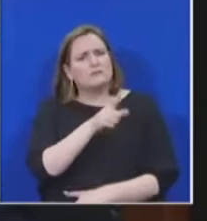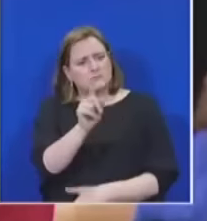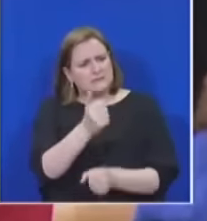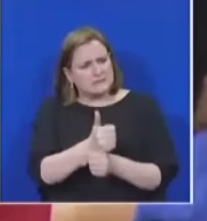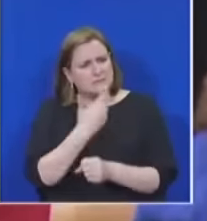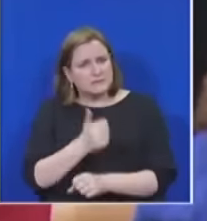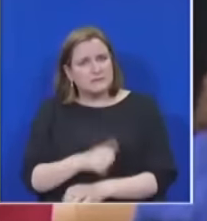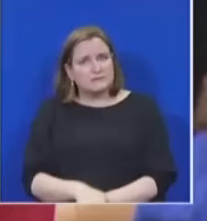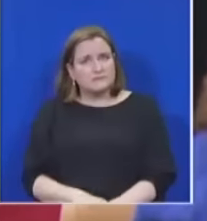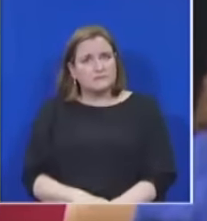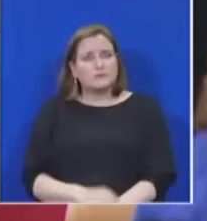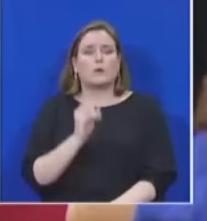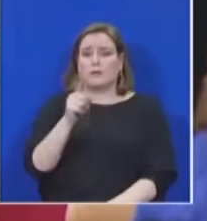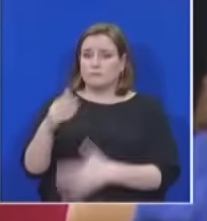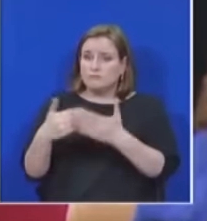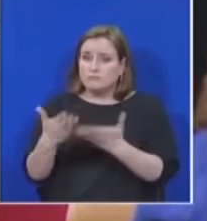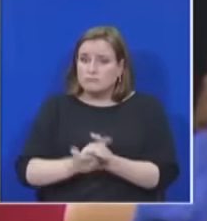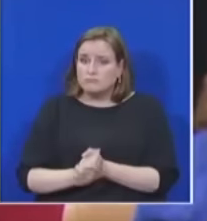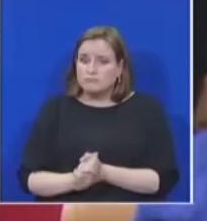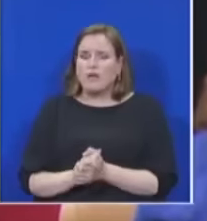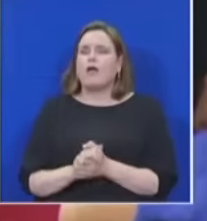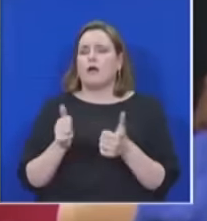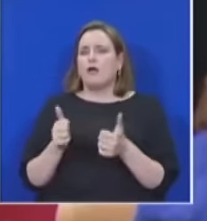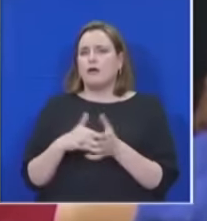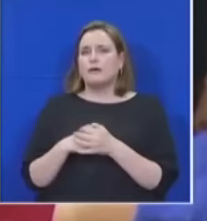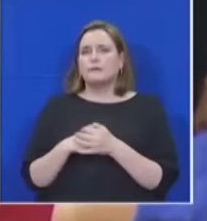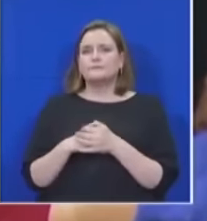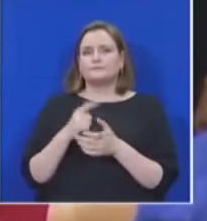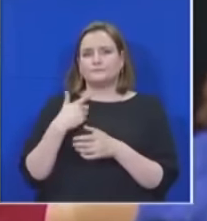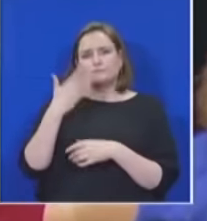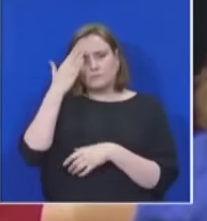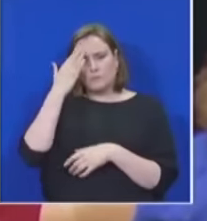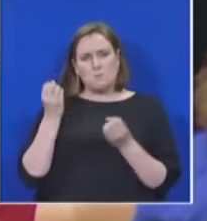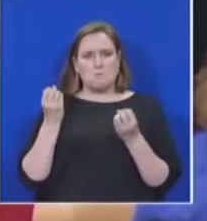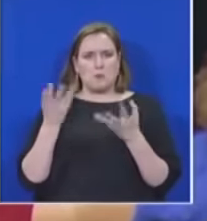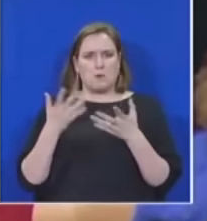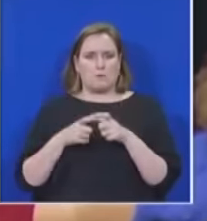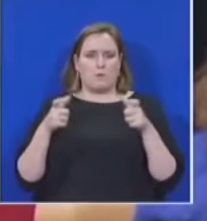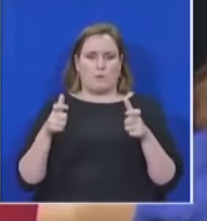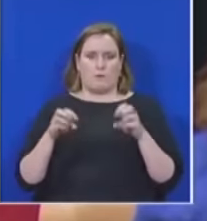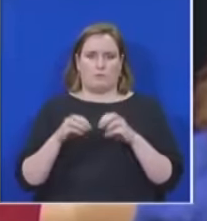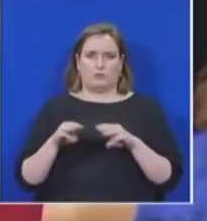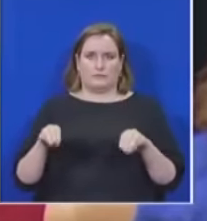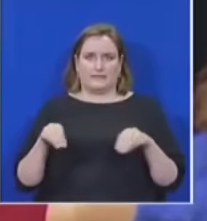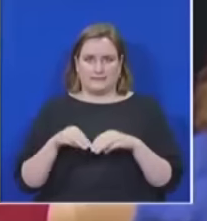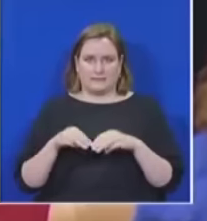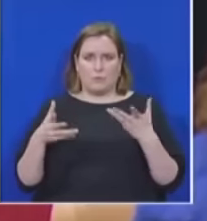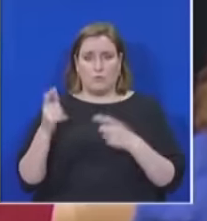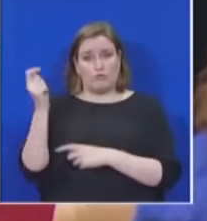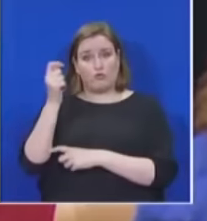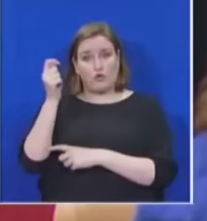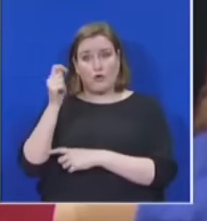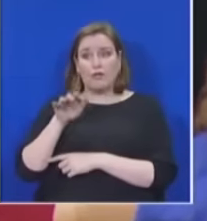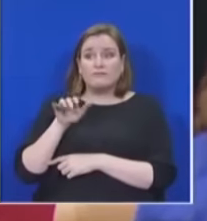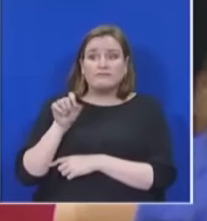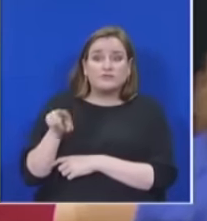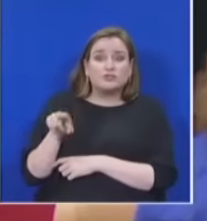And we also know that majority of municipalities particularly rural municipalities do